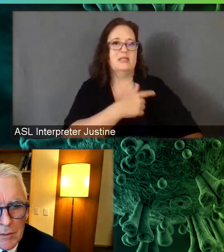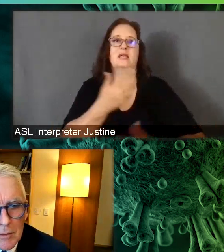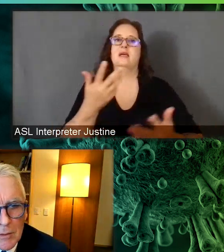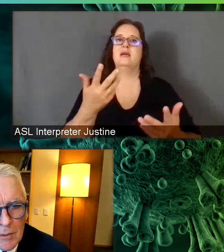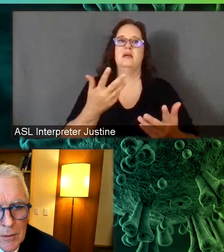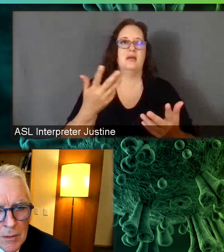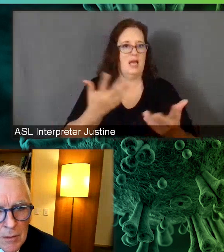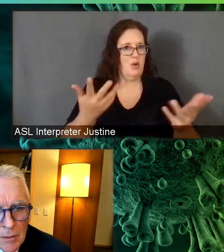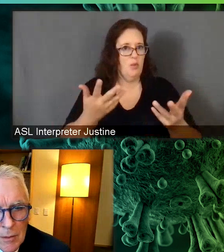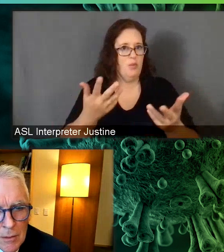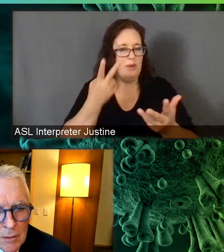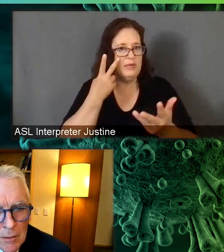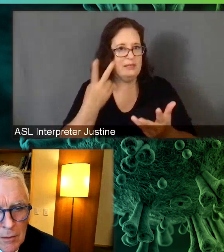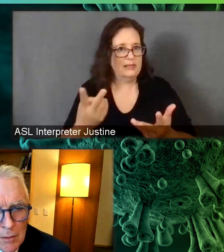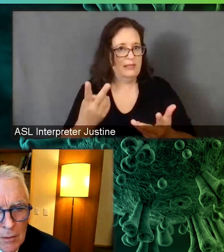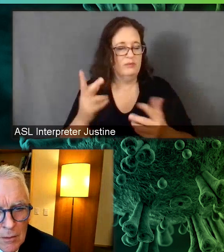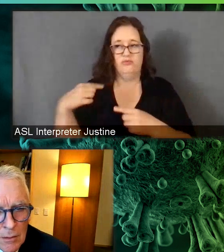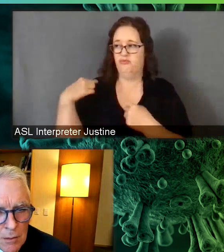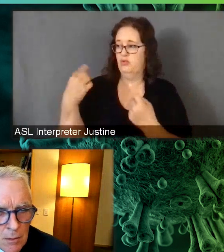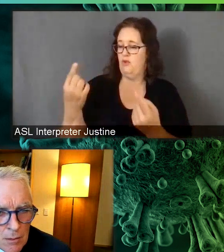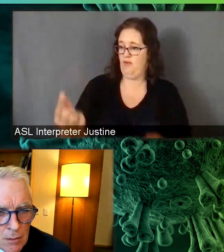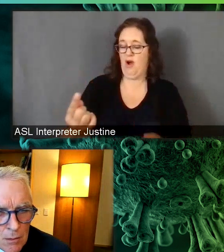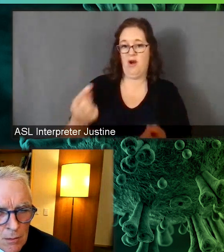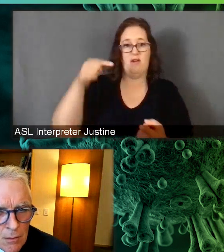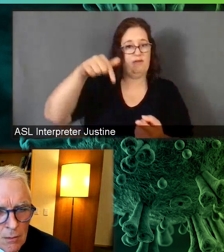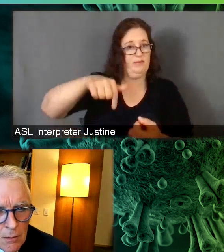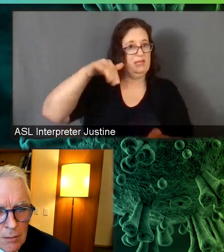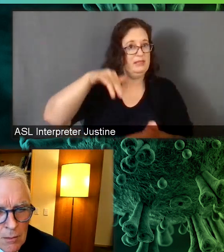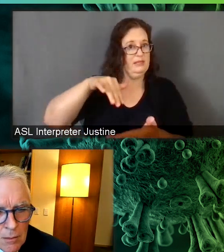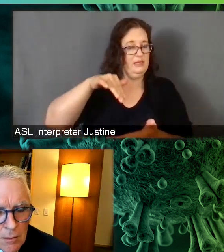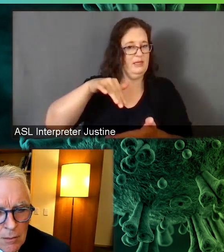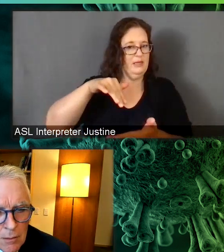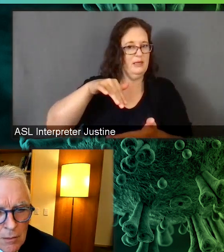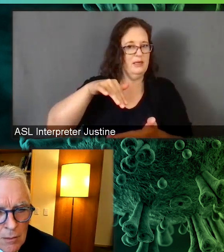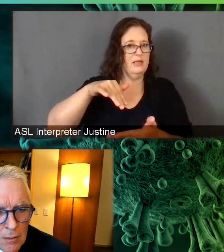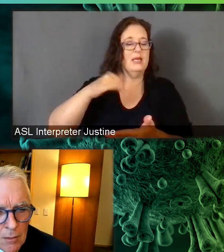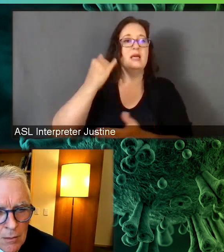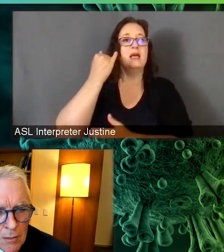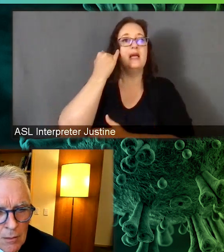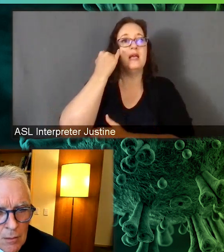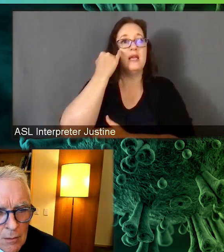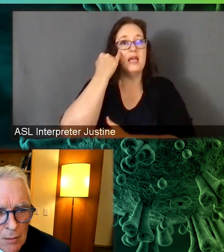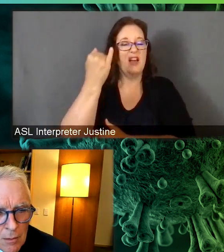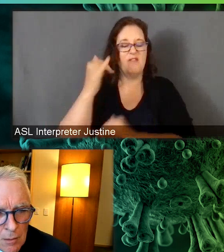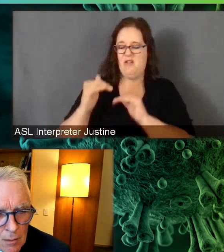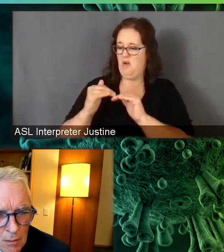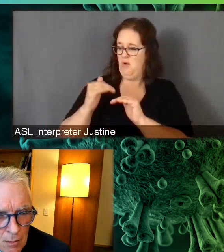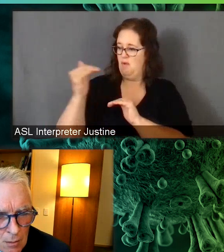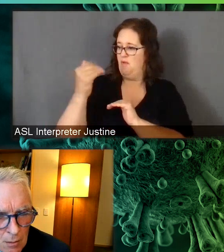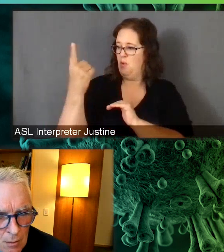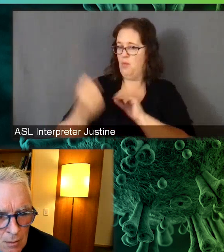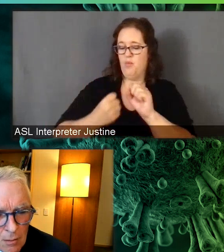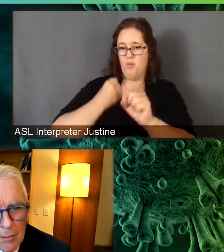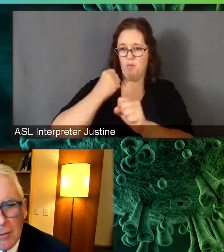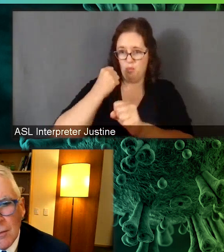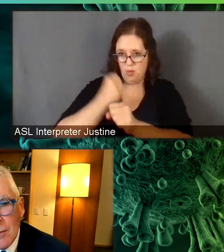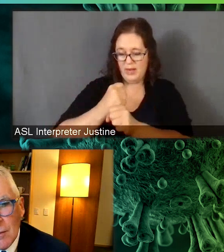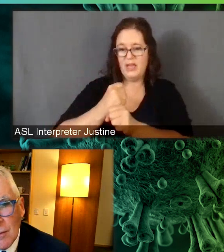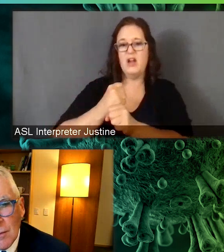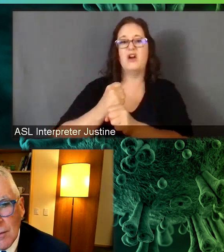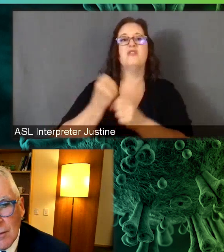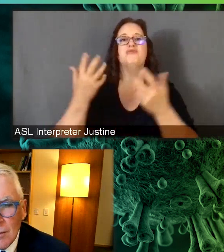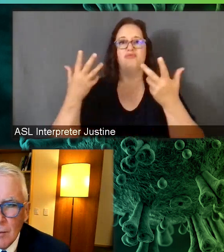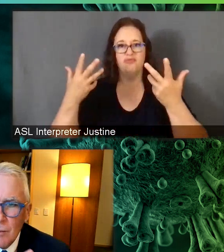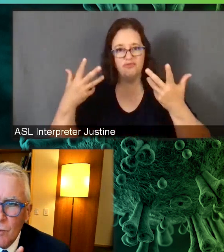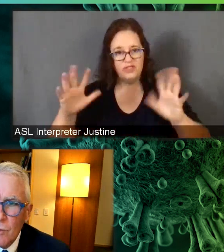from some of the studies that have come out so far is if you're a year or more out from active chemotherapies, from bone marrow transplant,